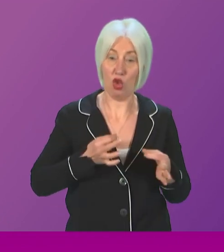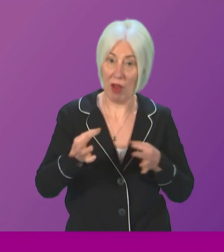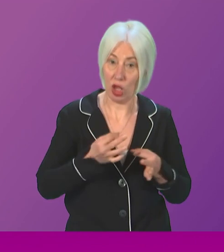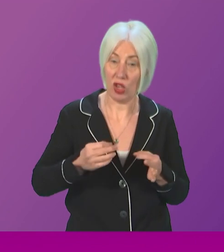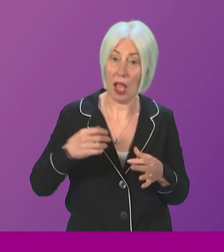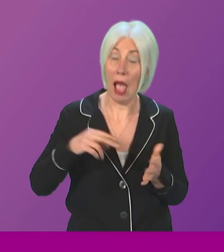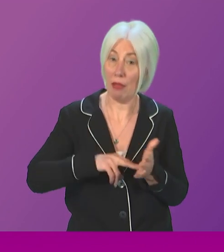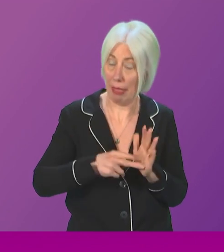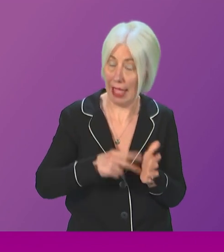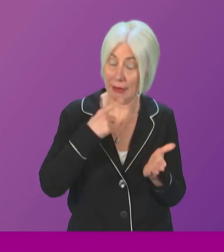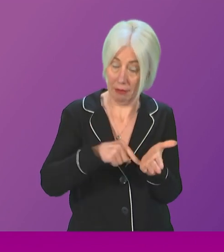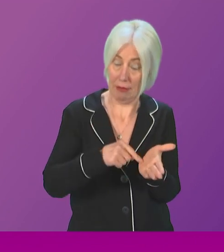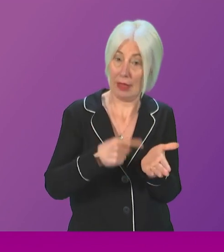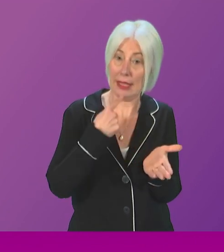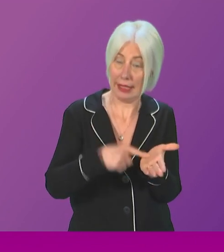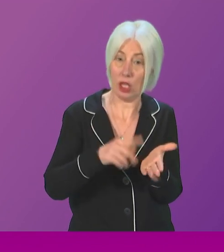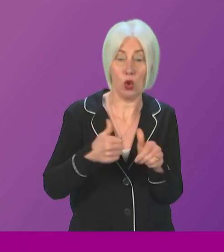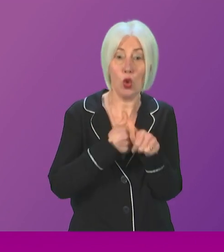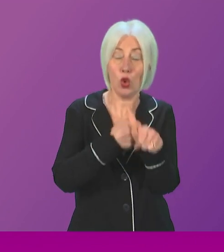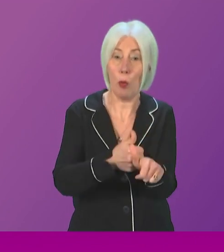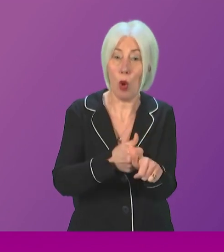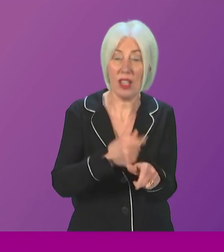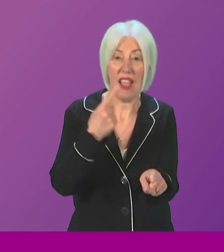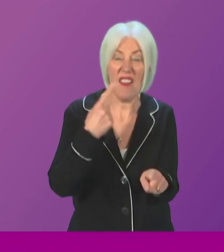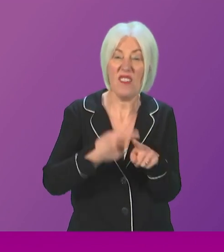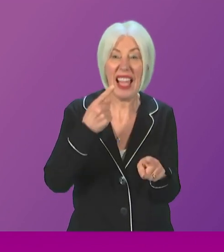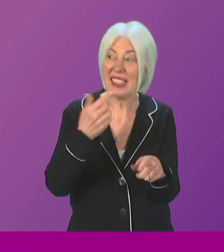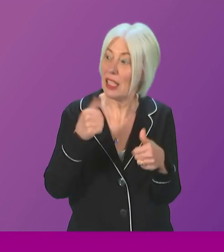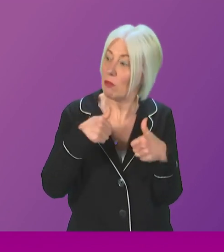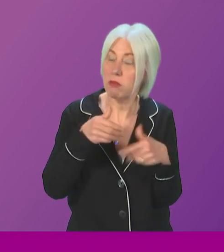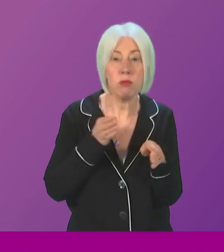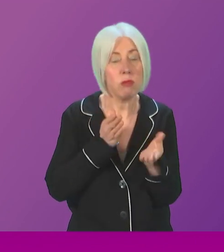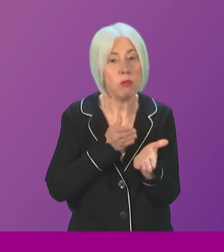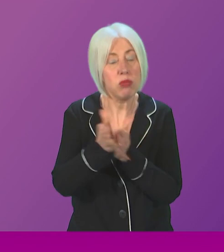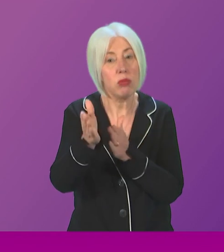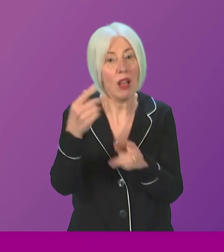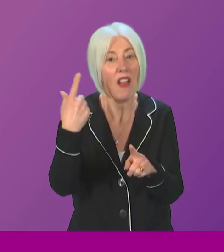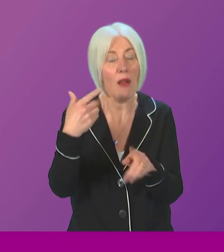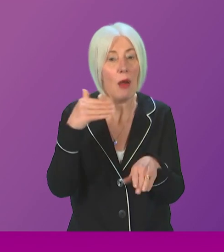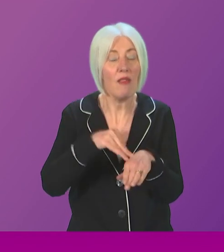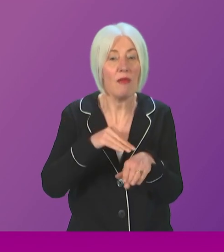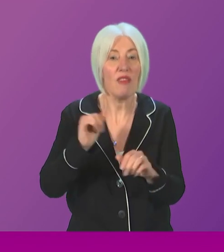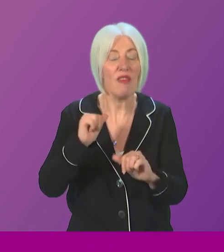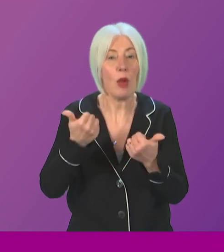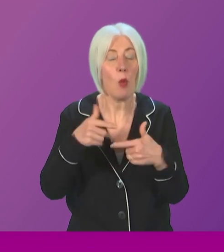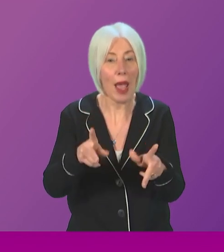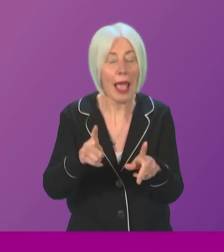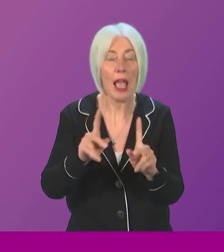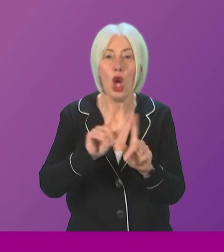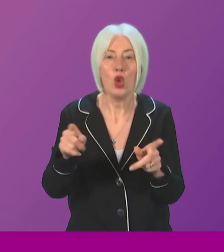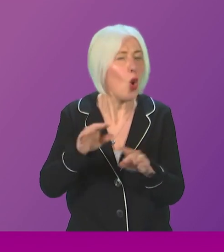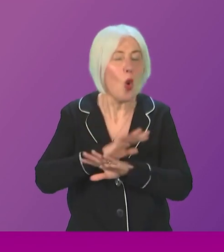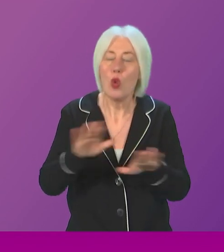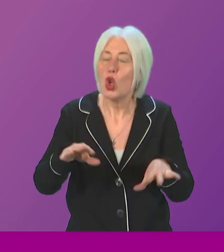out a position that in order to support the fastest possible and most effective just transition, there should be a presumption against new